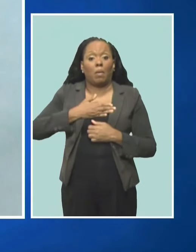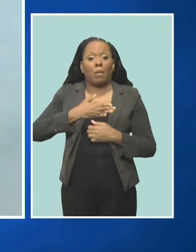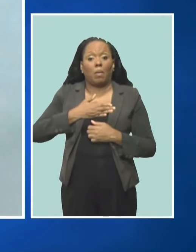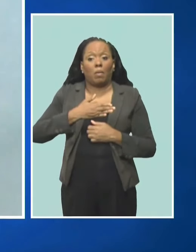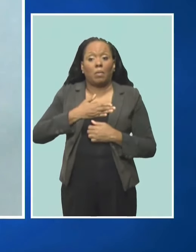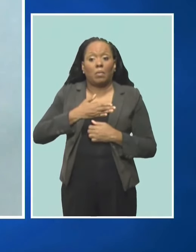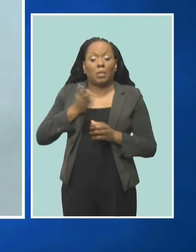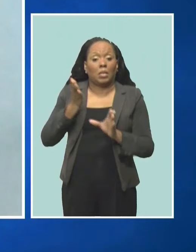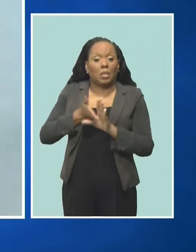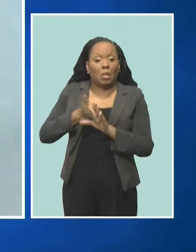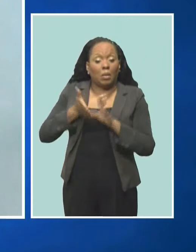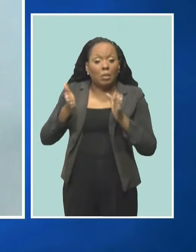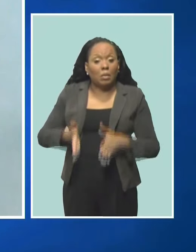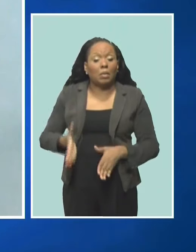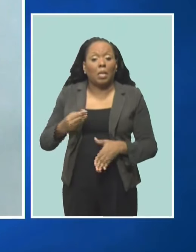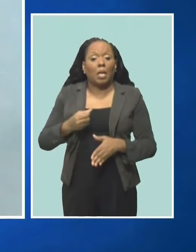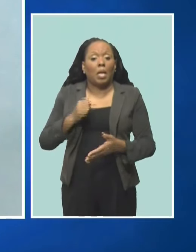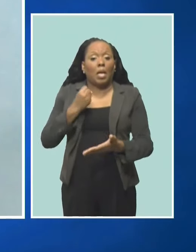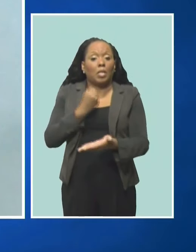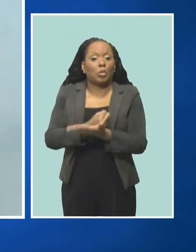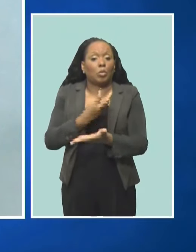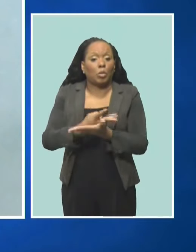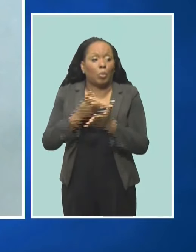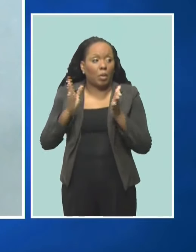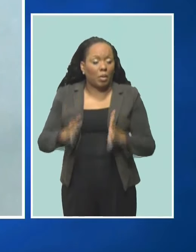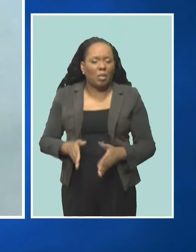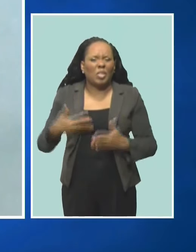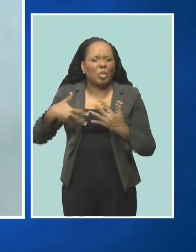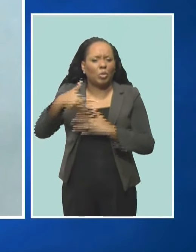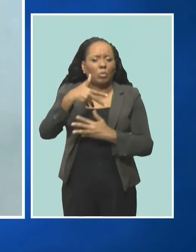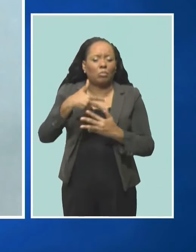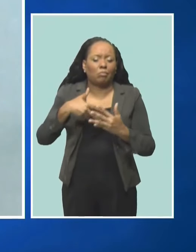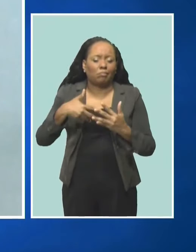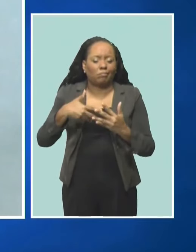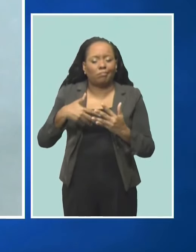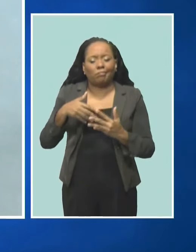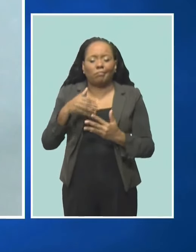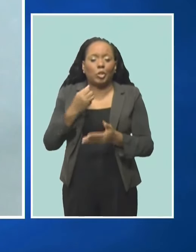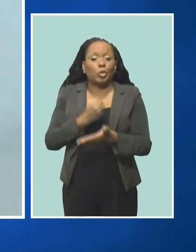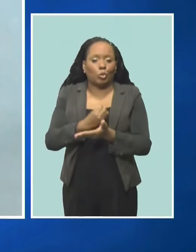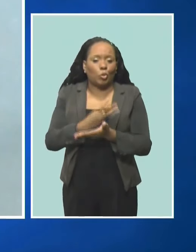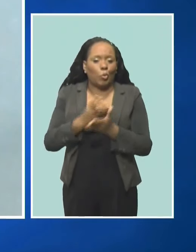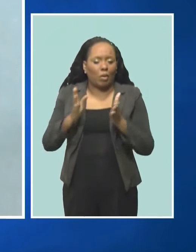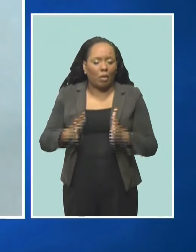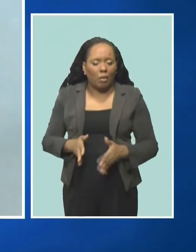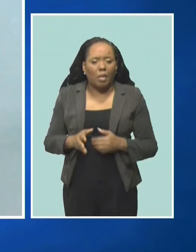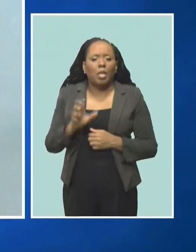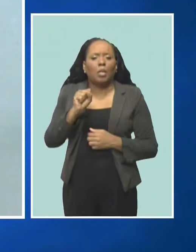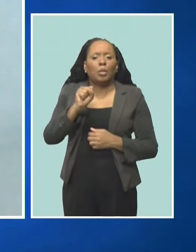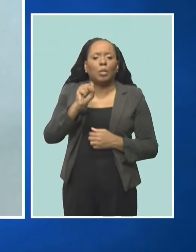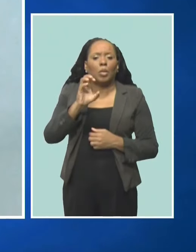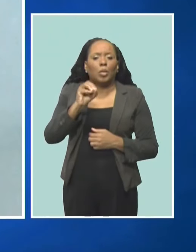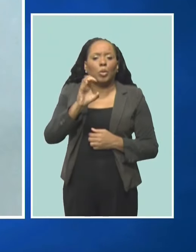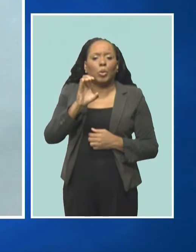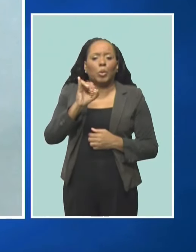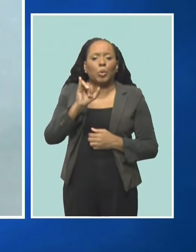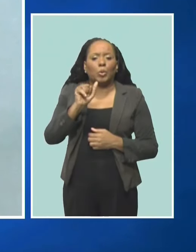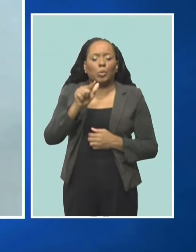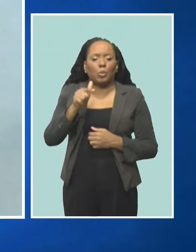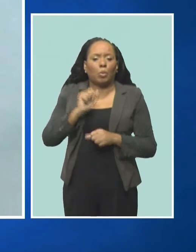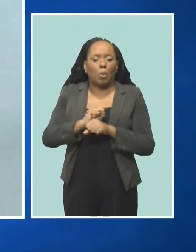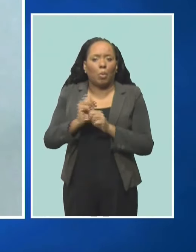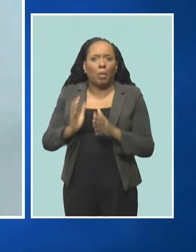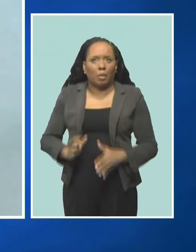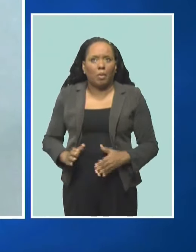there. And especially where the psychological services were needed, I think that was a good step for a step in the right direction in terms of improving